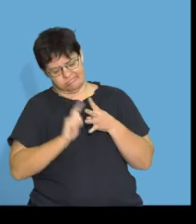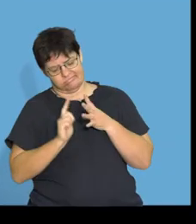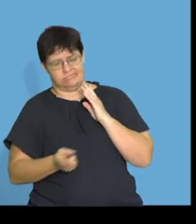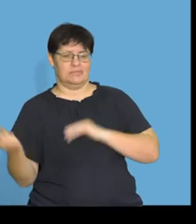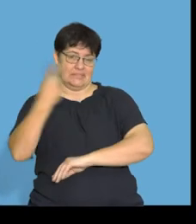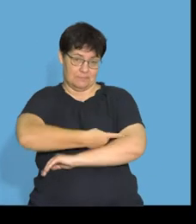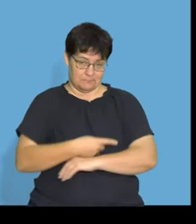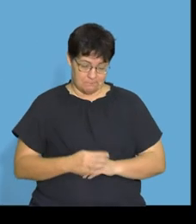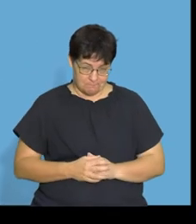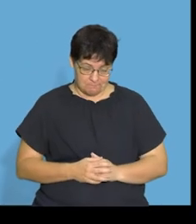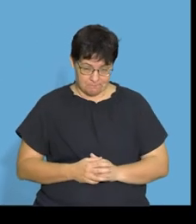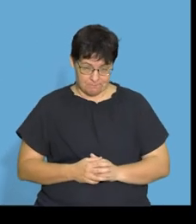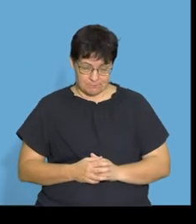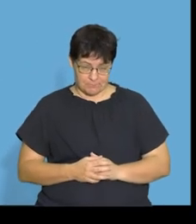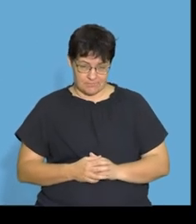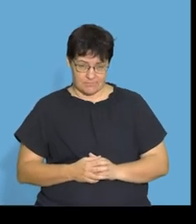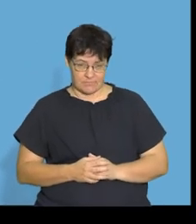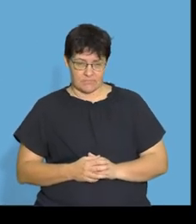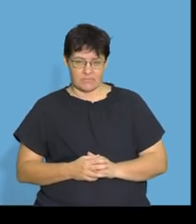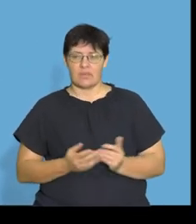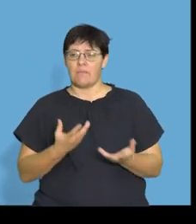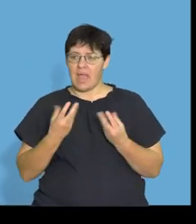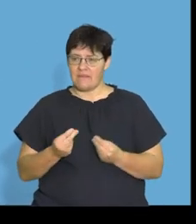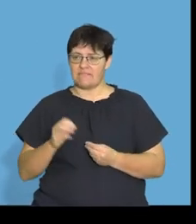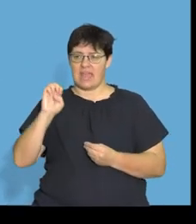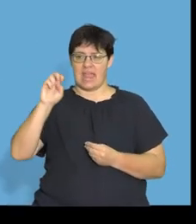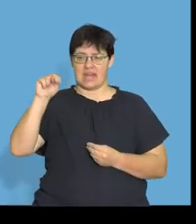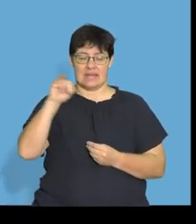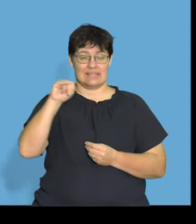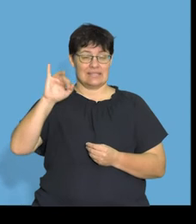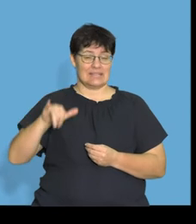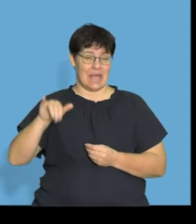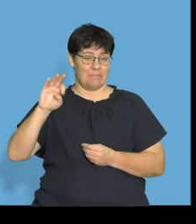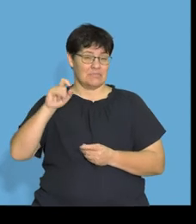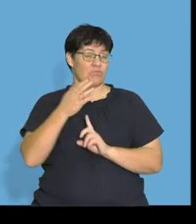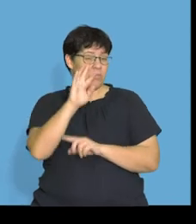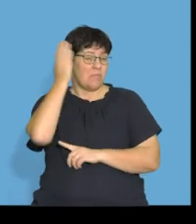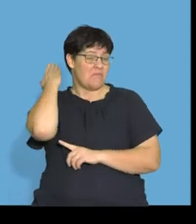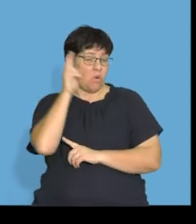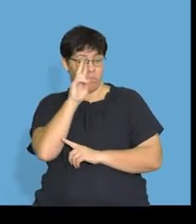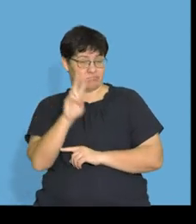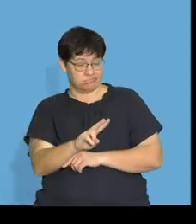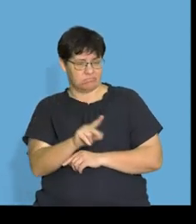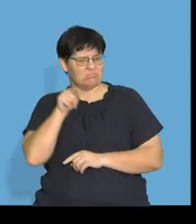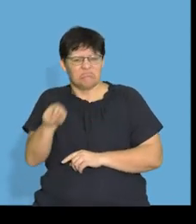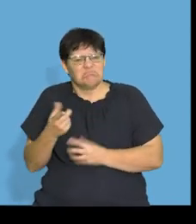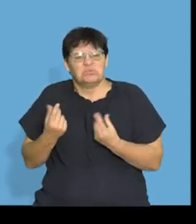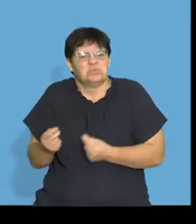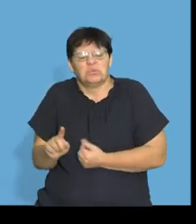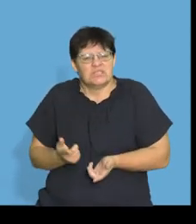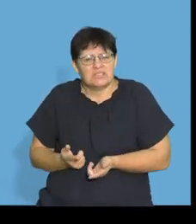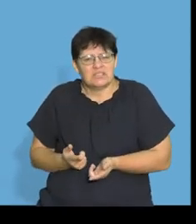Now, if you have a look at it, it has enzymes. We looked at enzyme last time. What do enzymes do? They're the